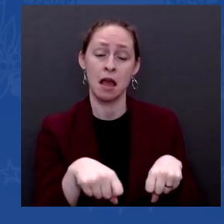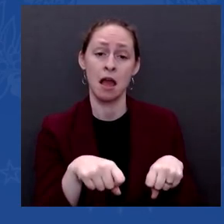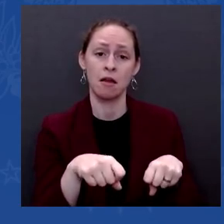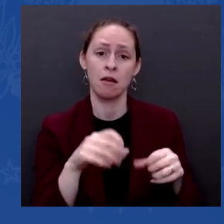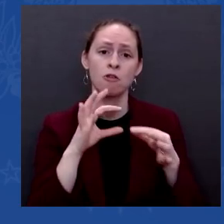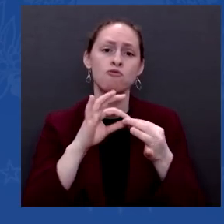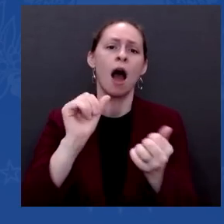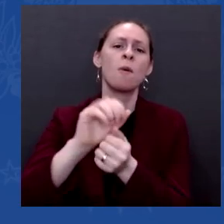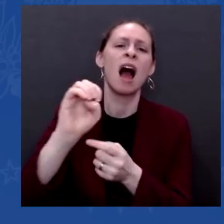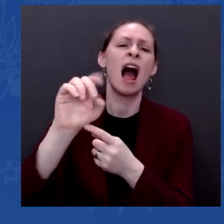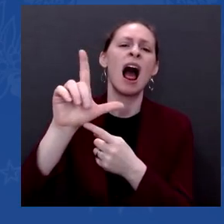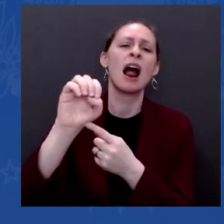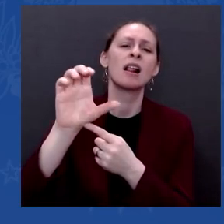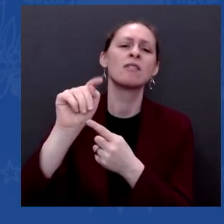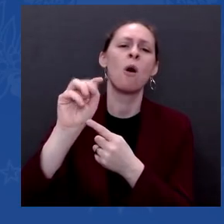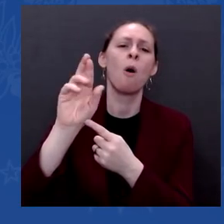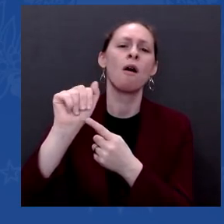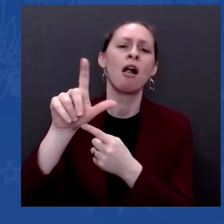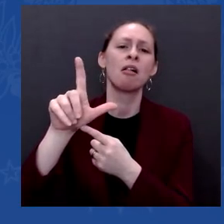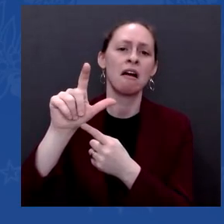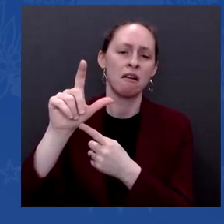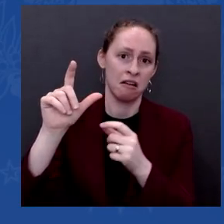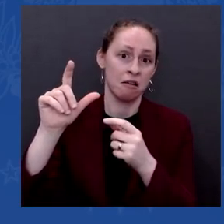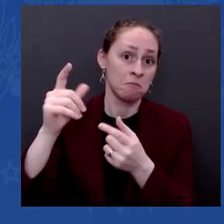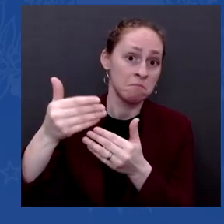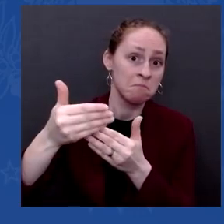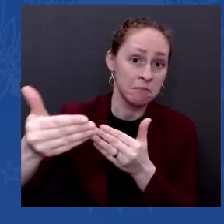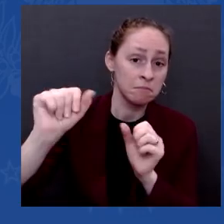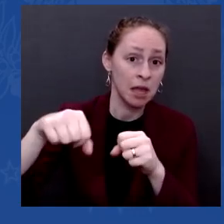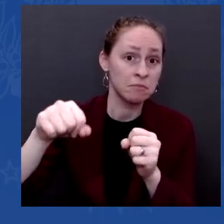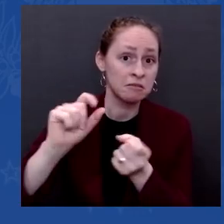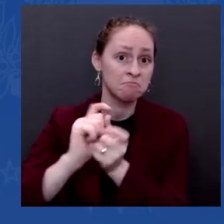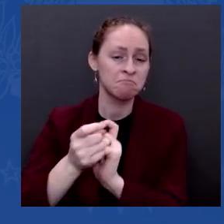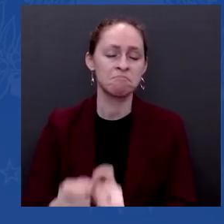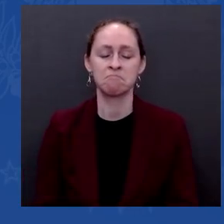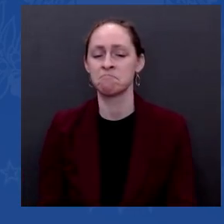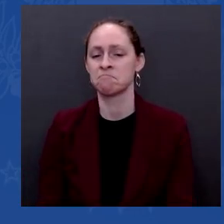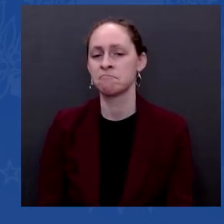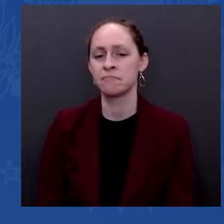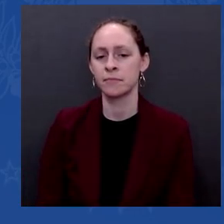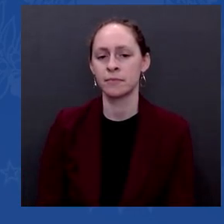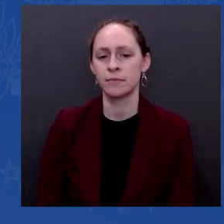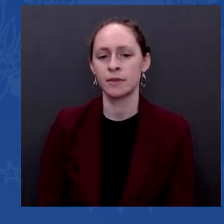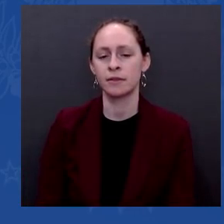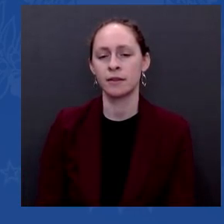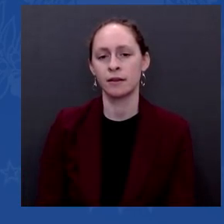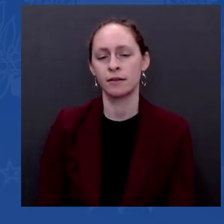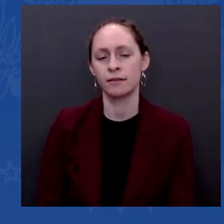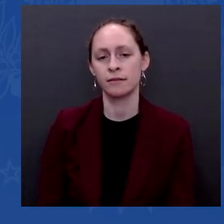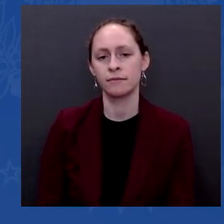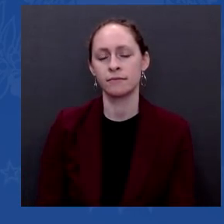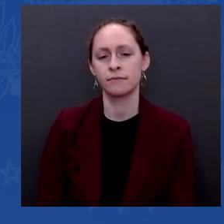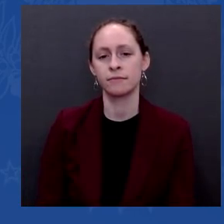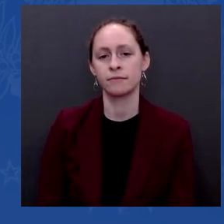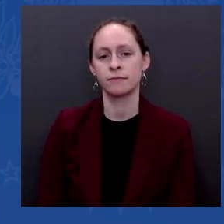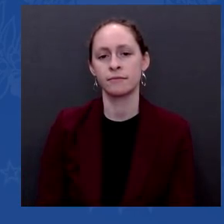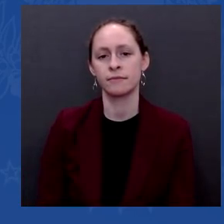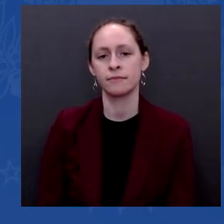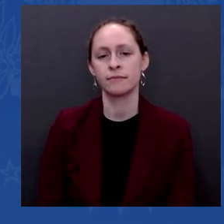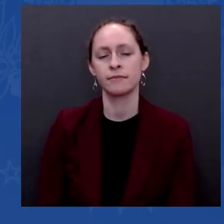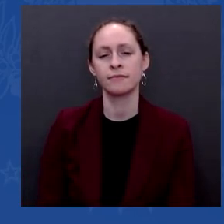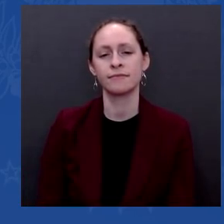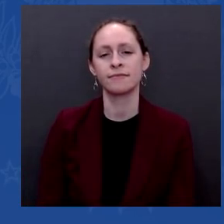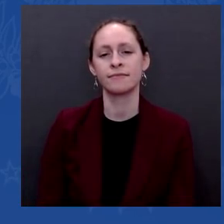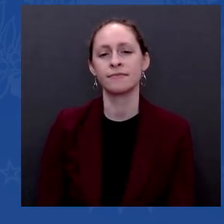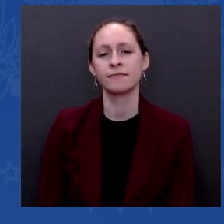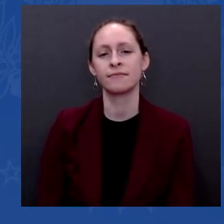continue to make the case why it's so important to not turn the electoral process over to political persons who are set